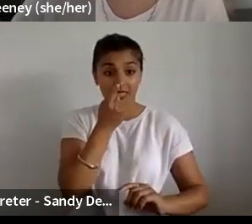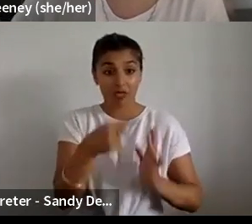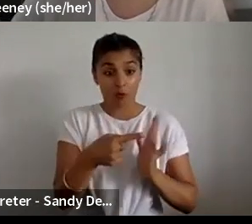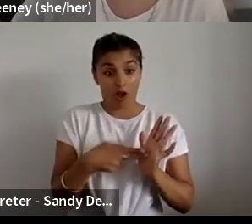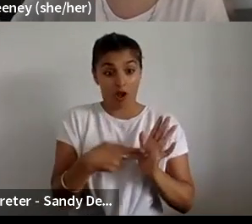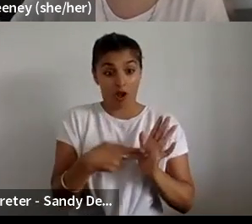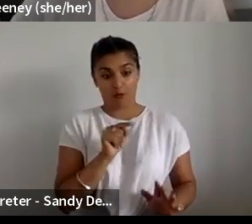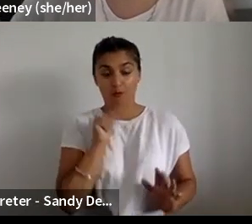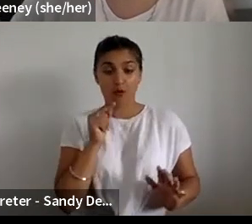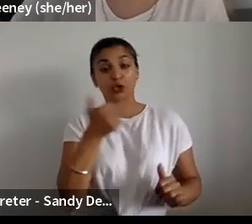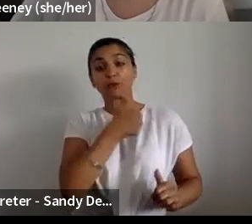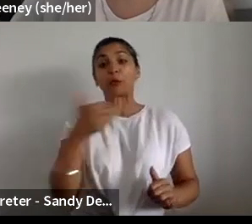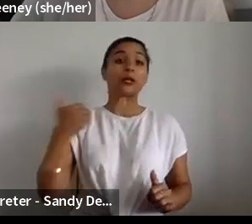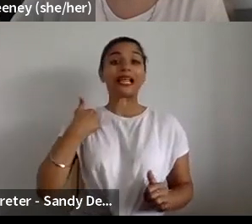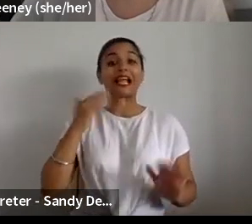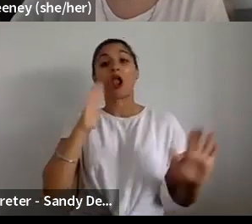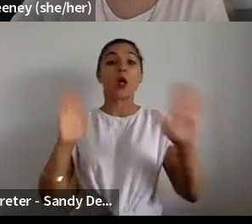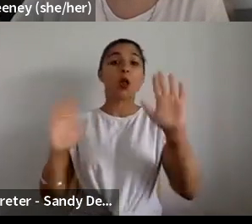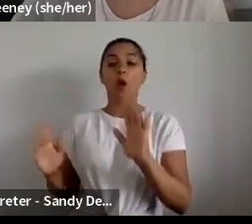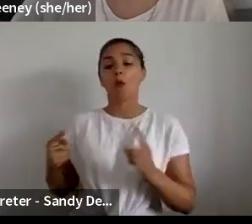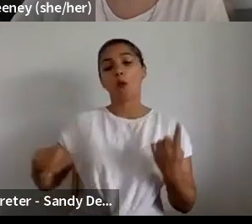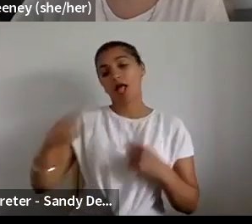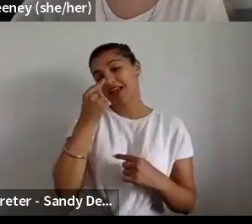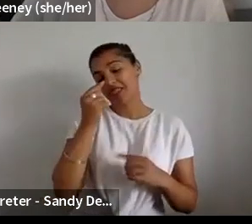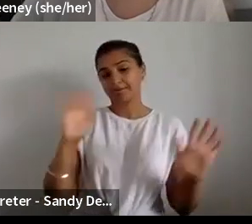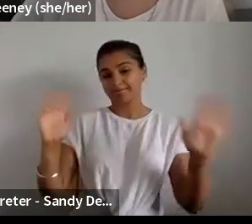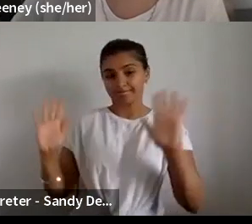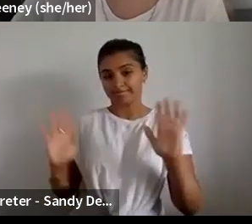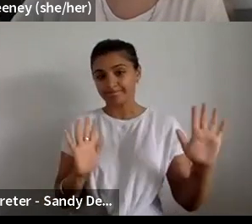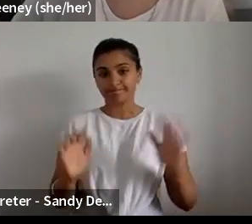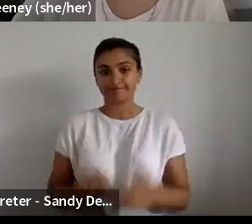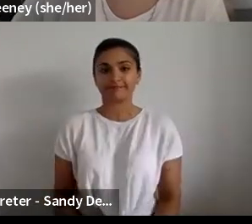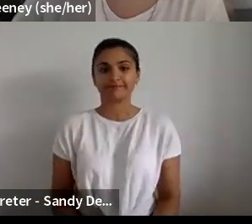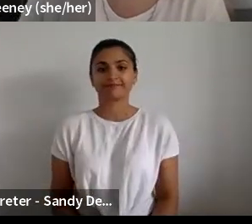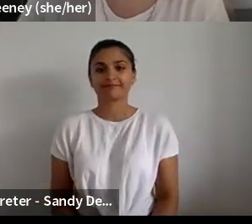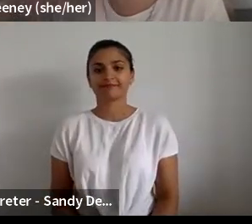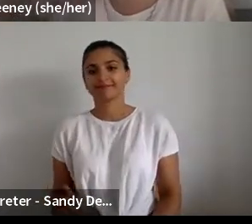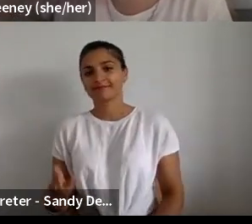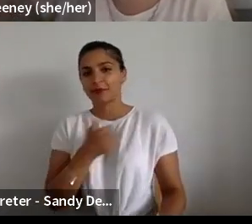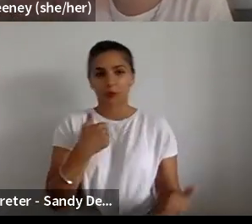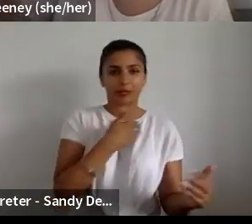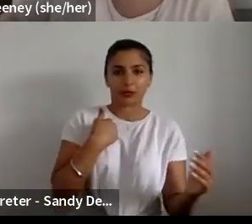yeah, can we get a warm hello to the crowd? Good morning. Hello.